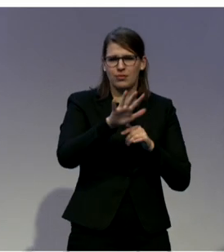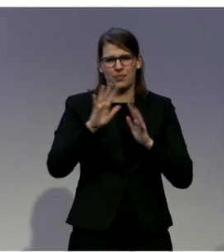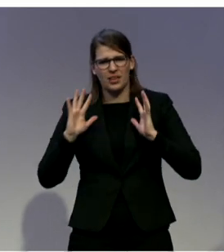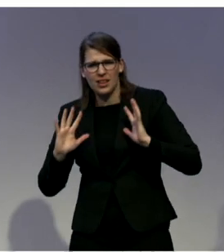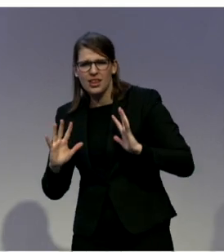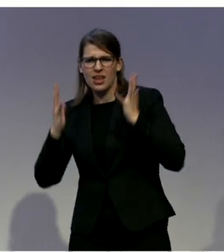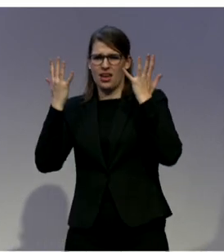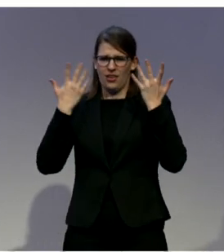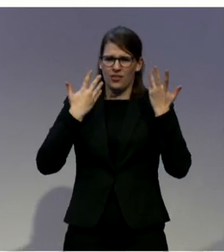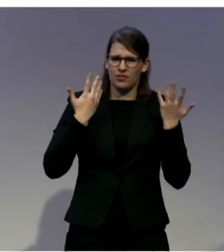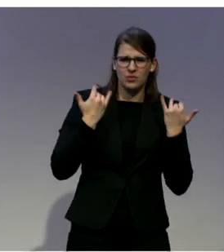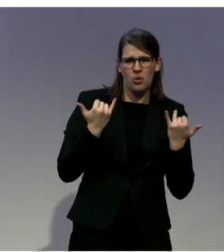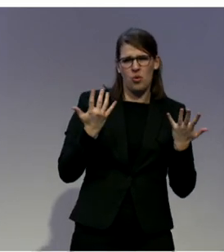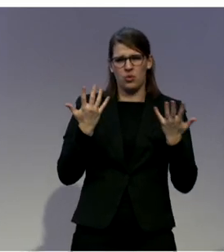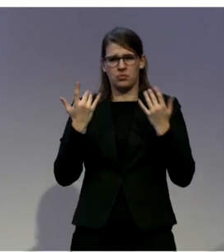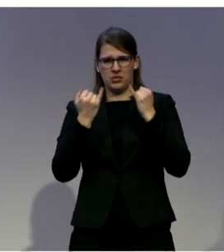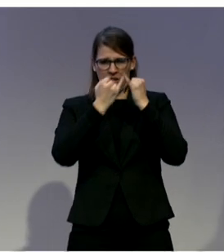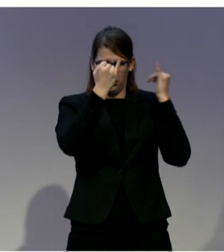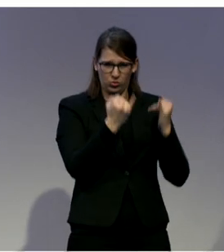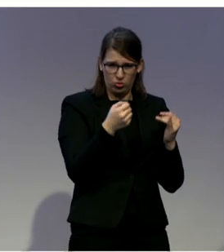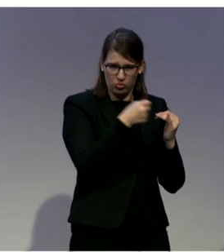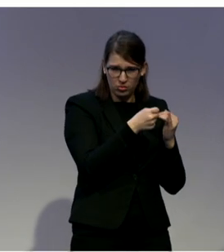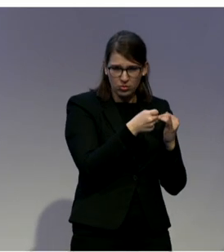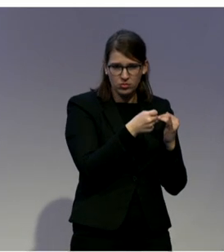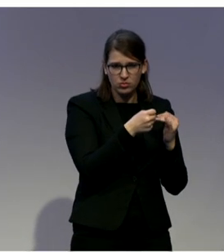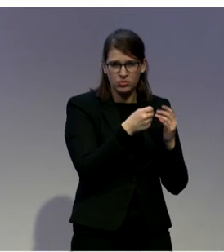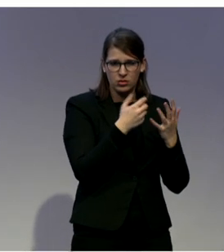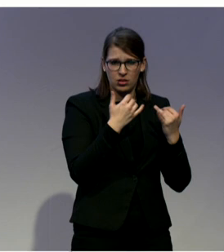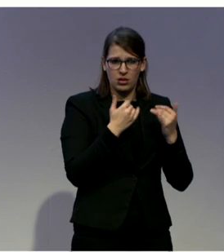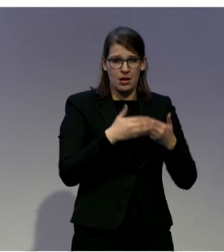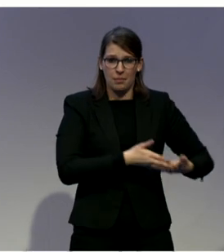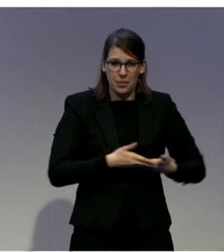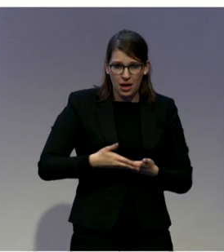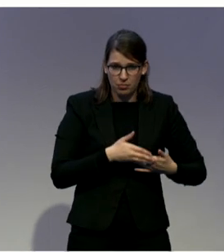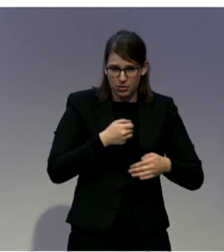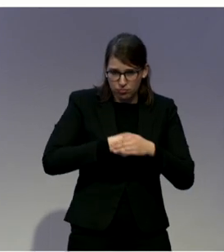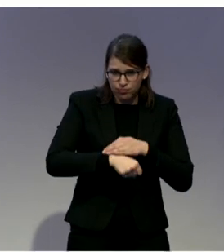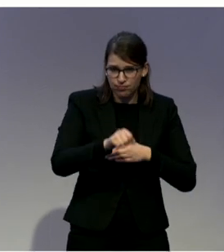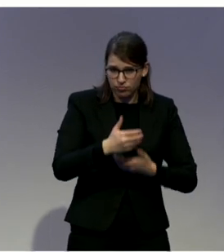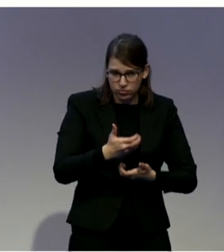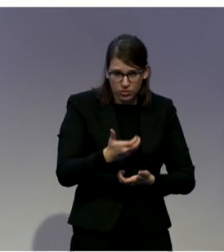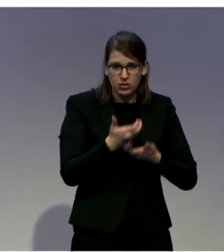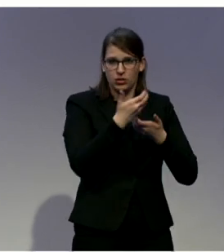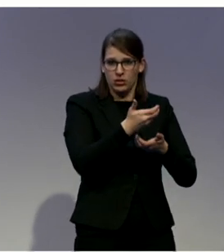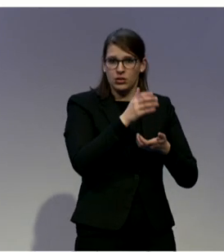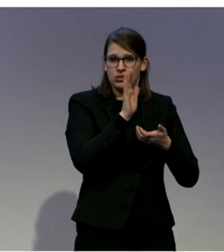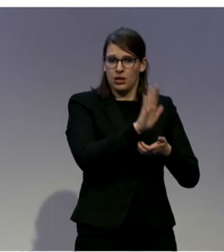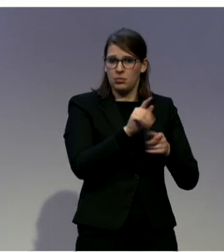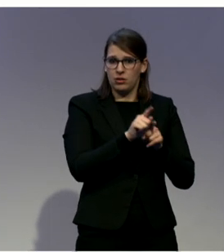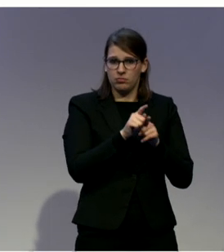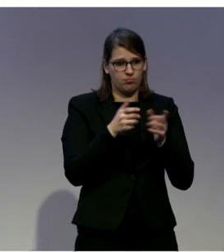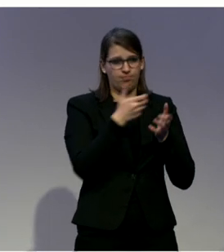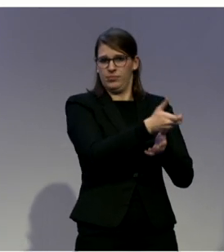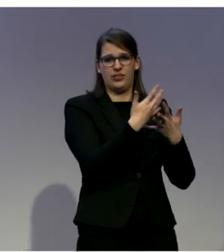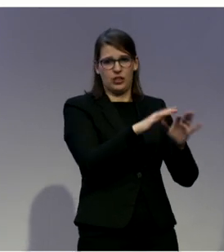Zagreb when they were babies. And now they are participating in many, many